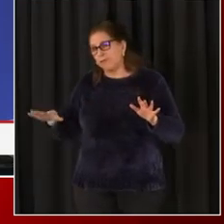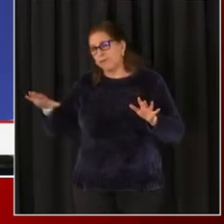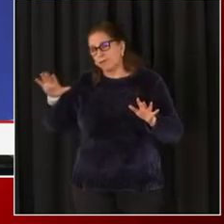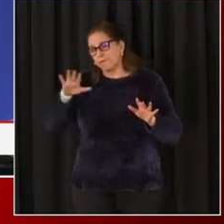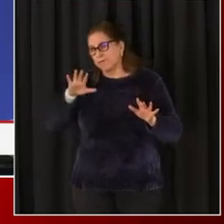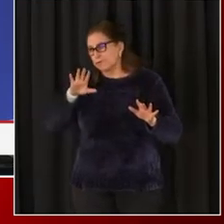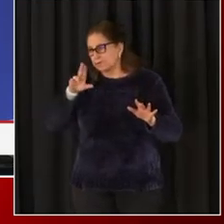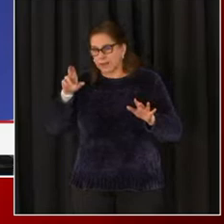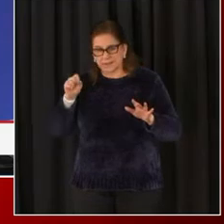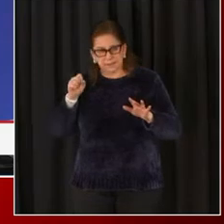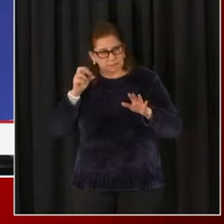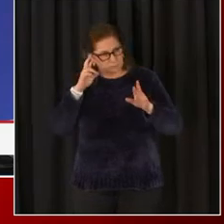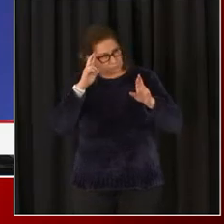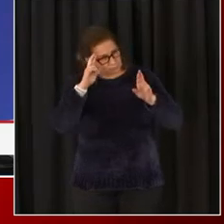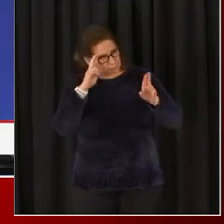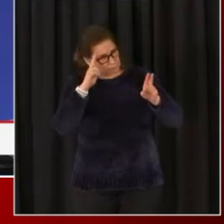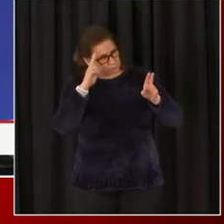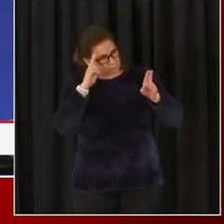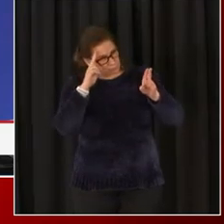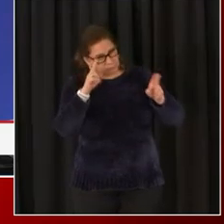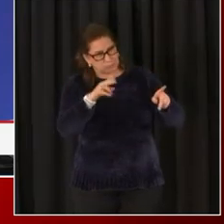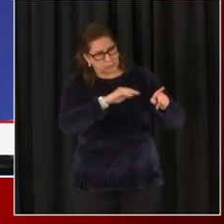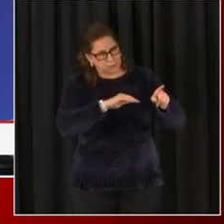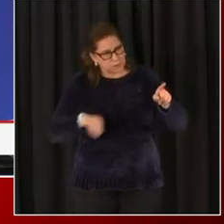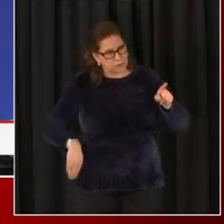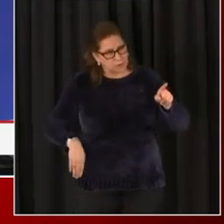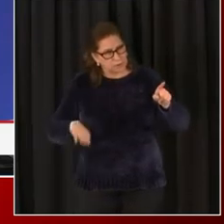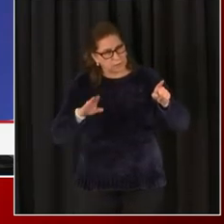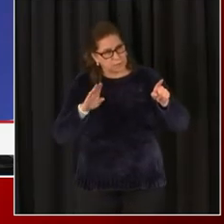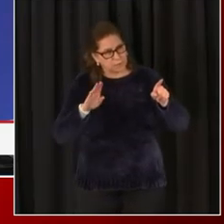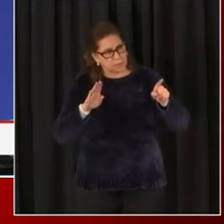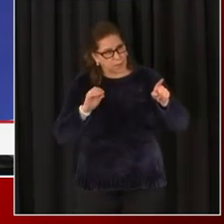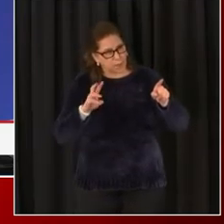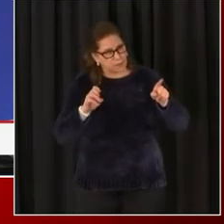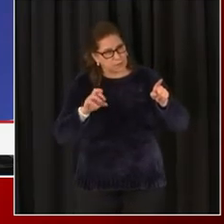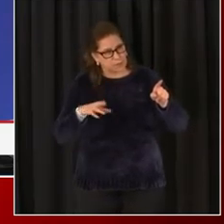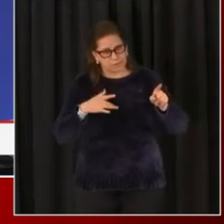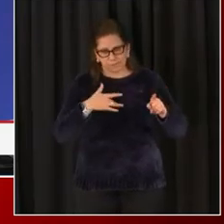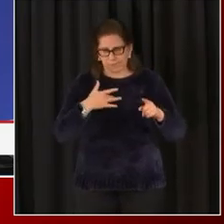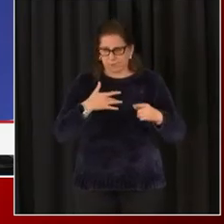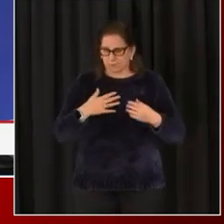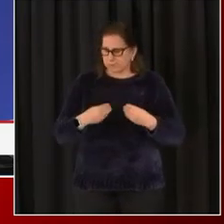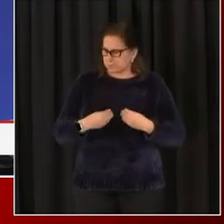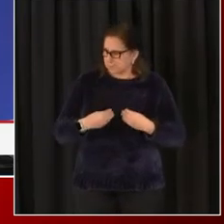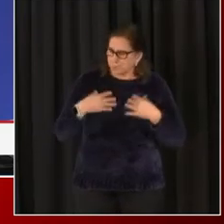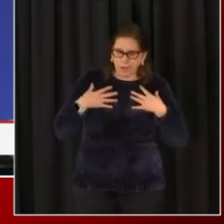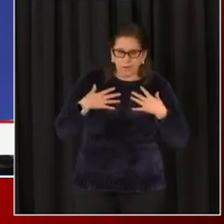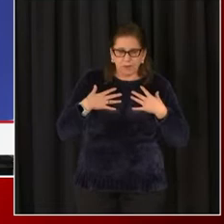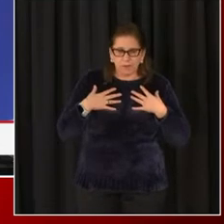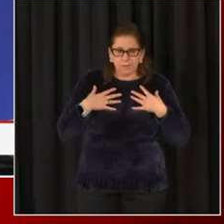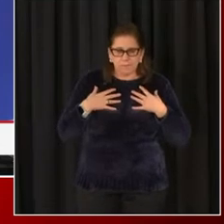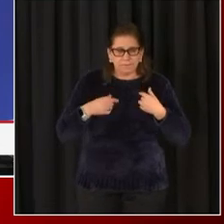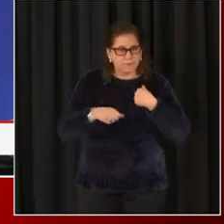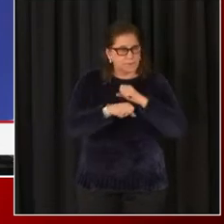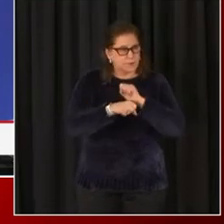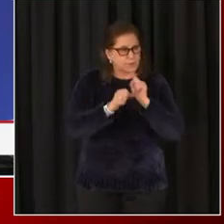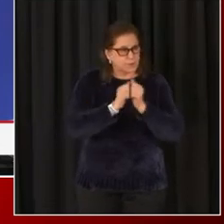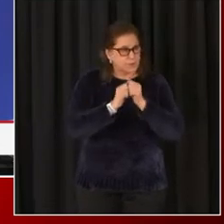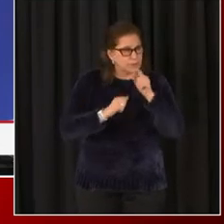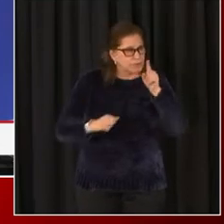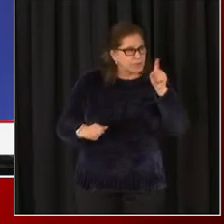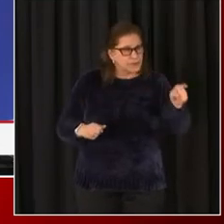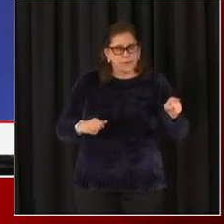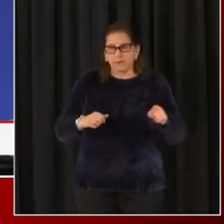it was a, uh, a, a great moment for me in so many different ways, uh, that I will reflect on and